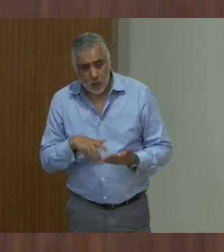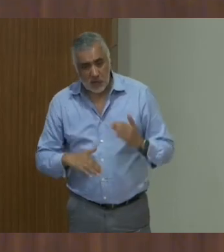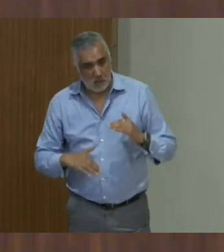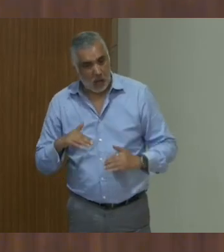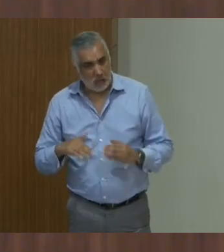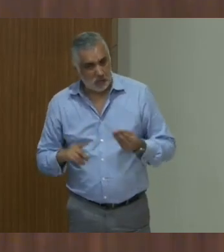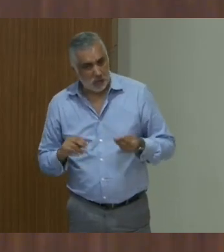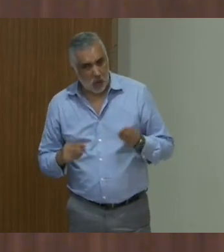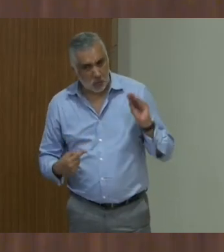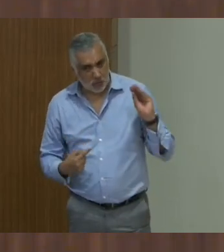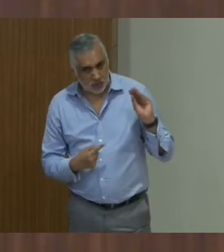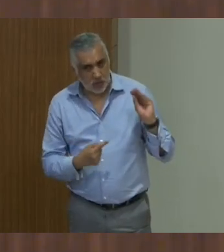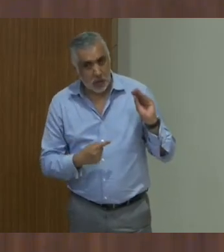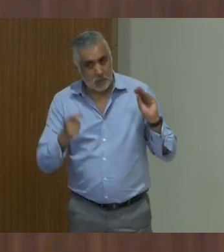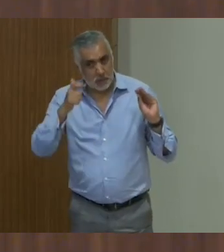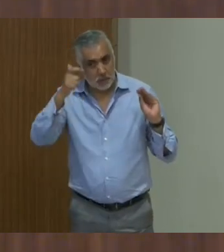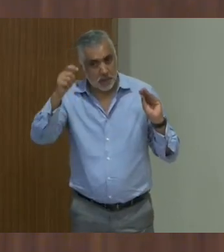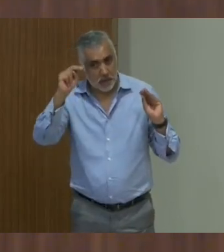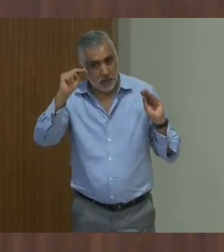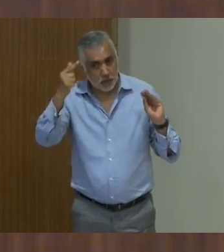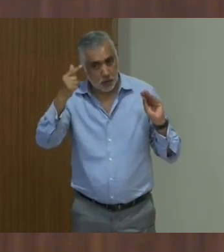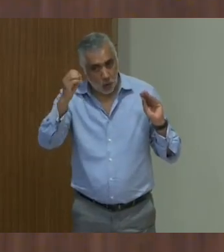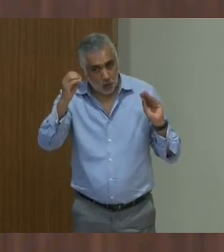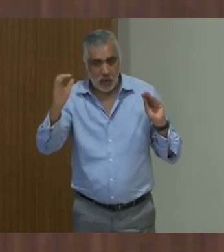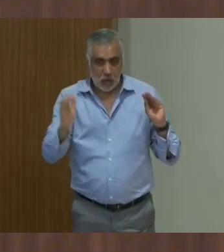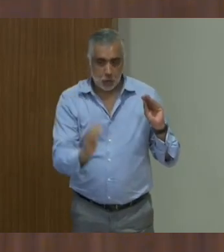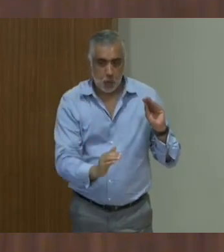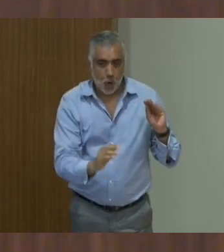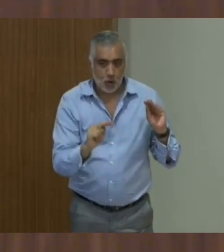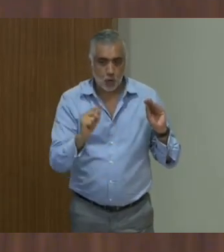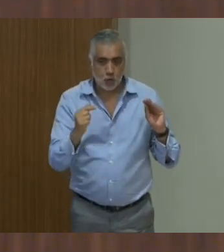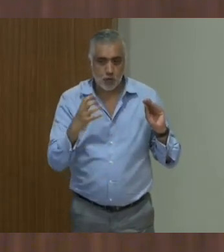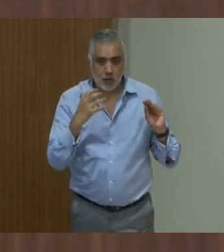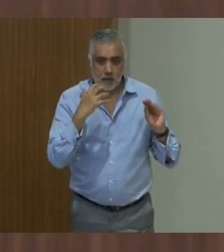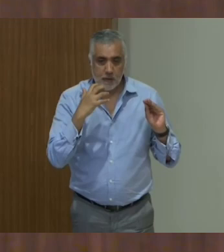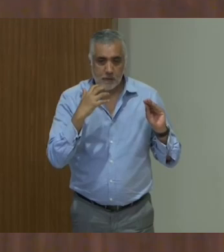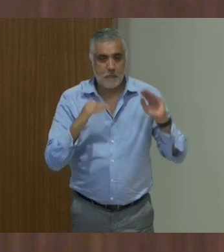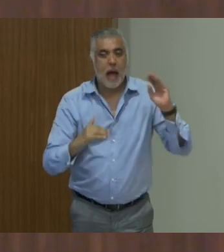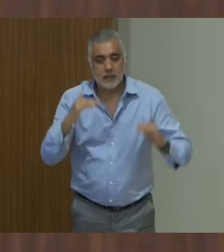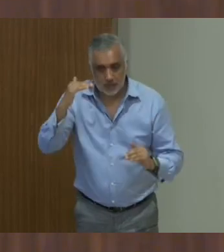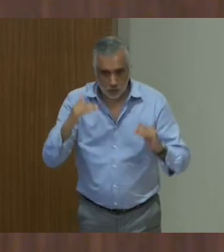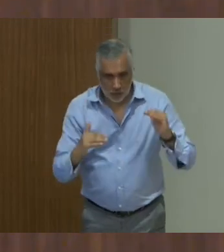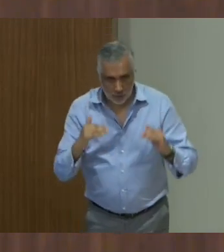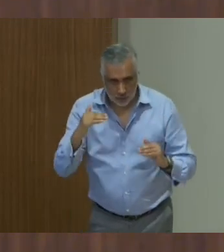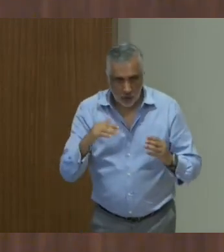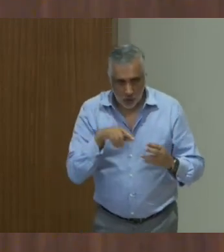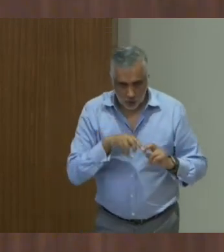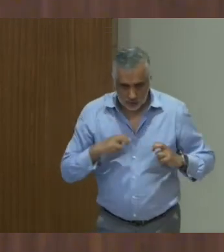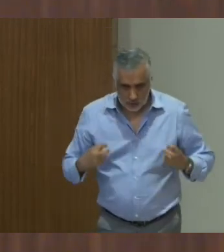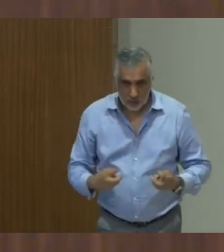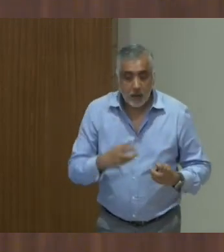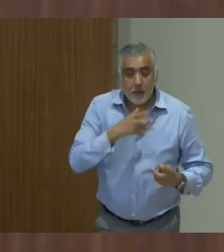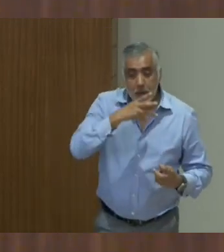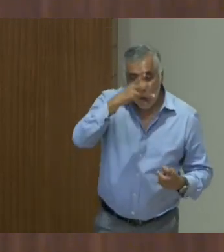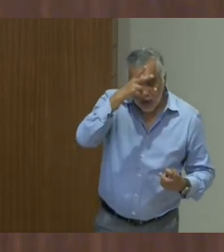because the big NGOs and the small NGOs balanced each other out and, uh, the parents and